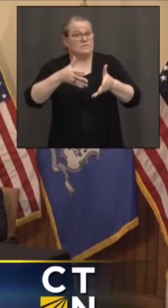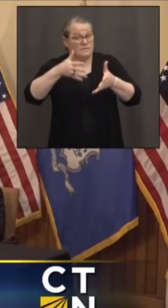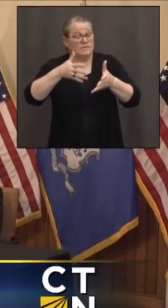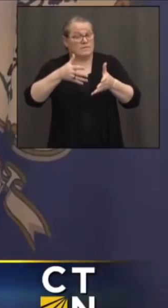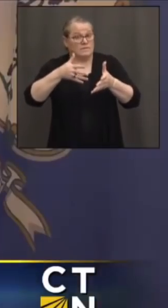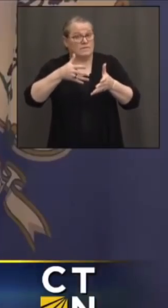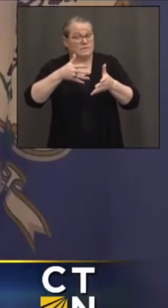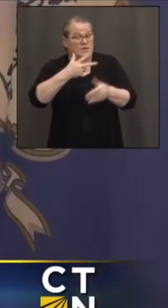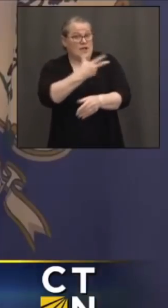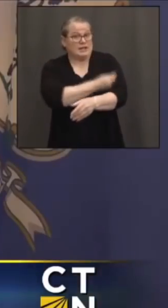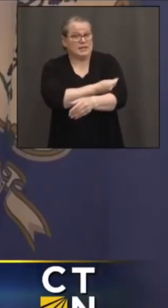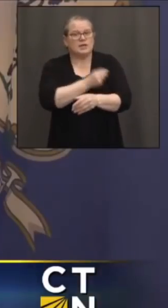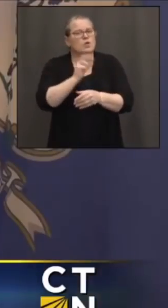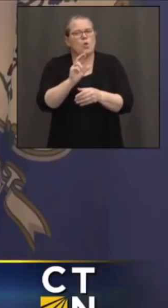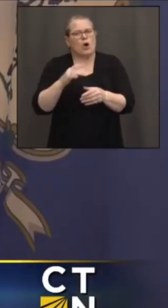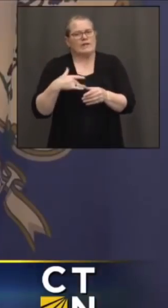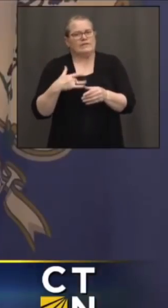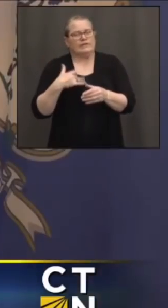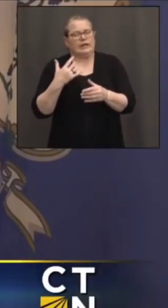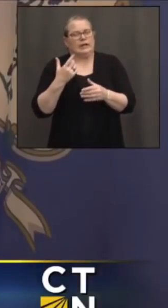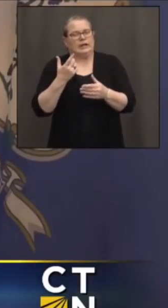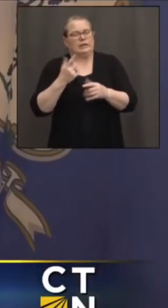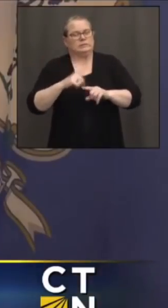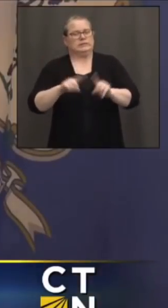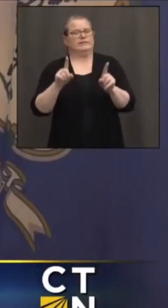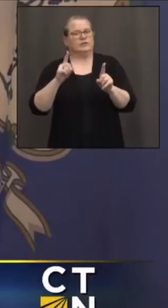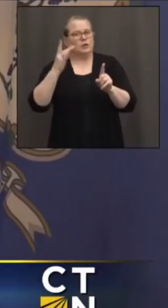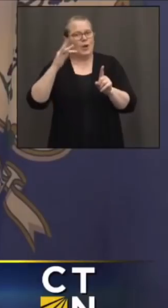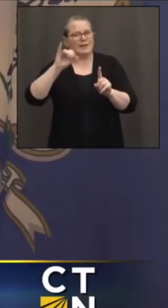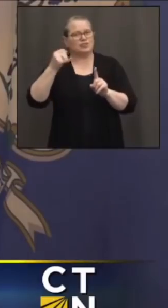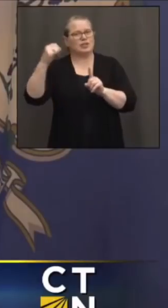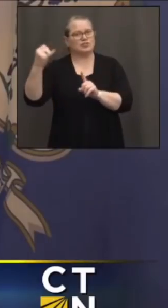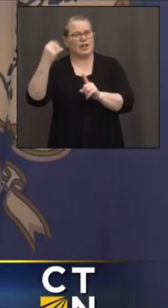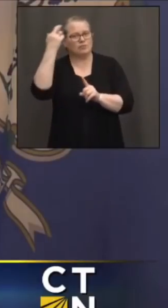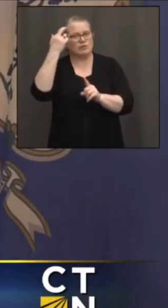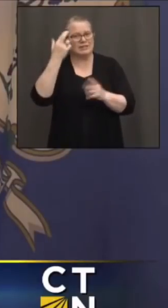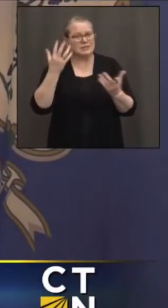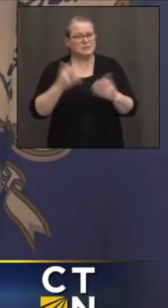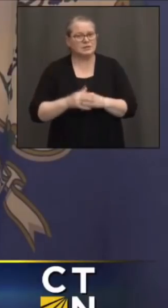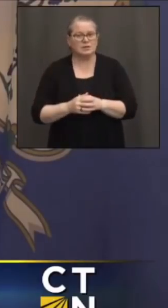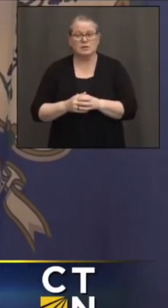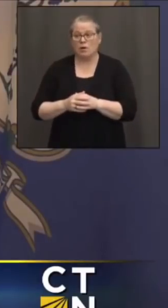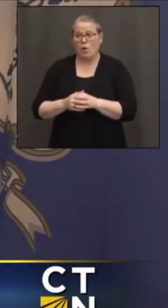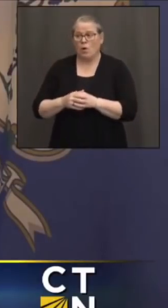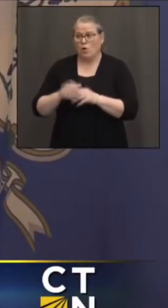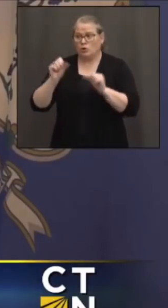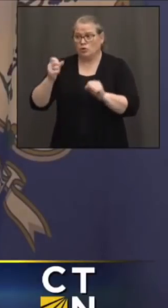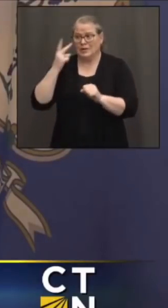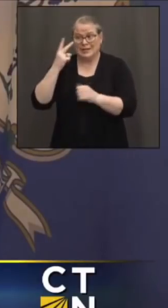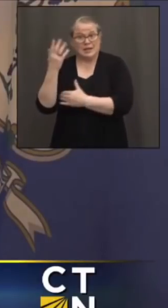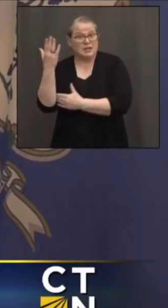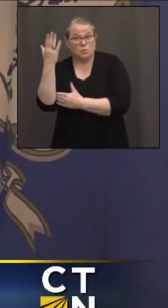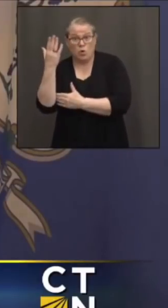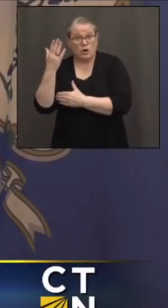Well, you can see we have a little more room right now. As I said, you could have gone on first thing this morning and there were at least a few spots open for